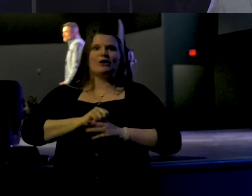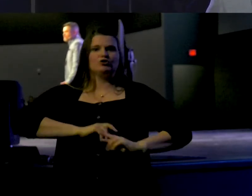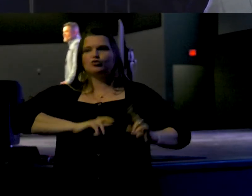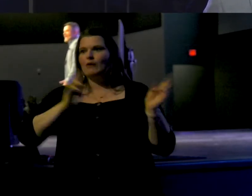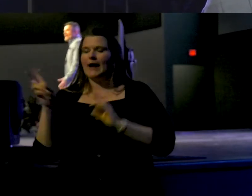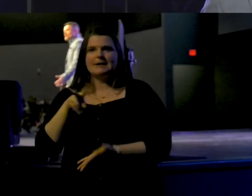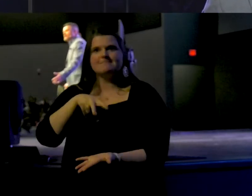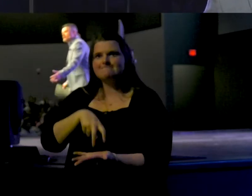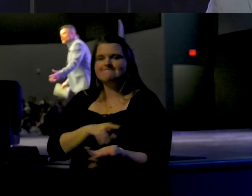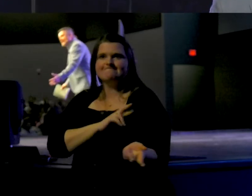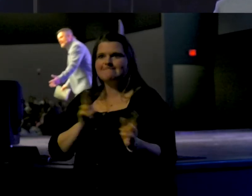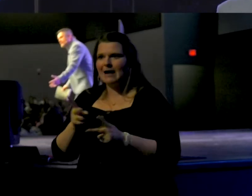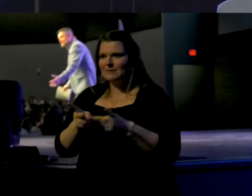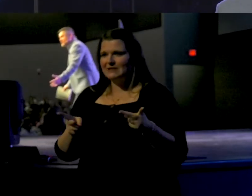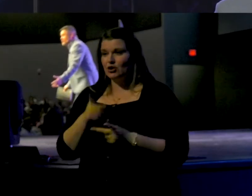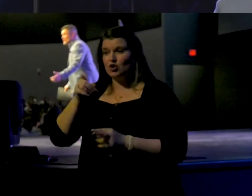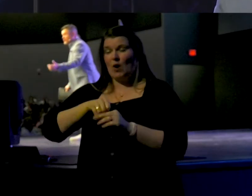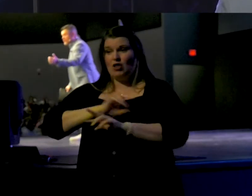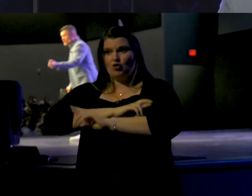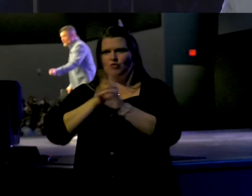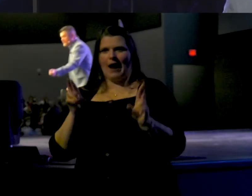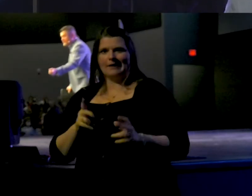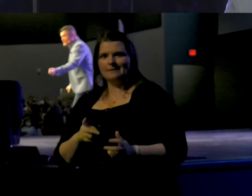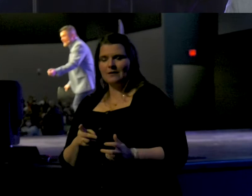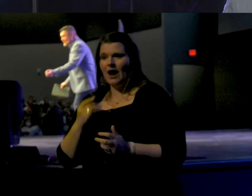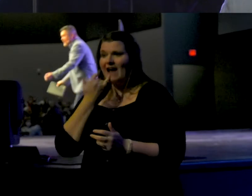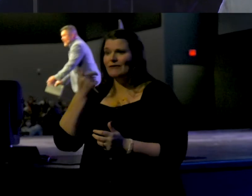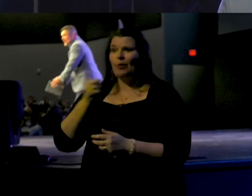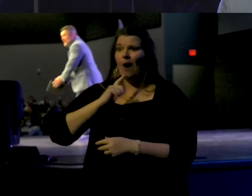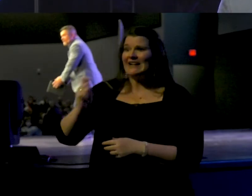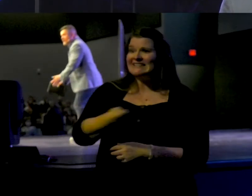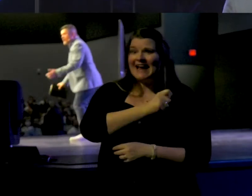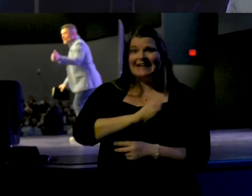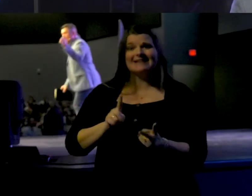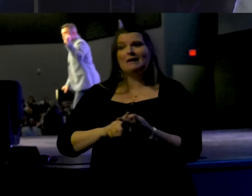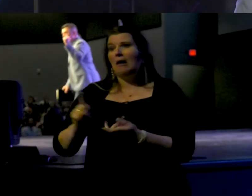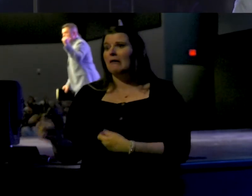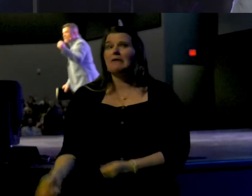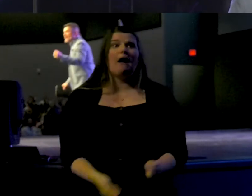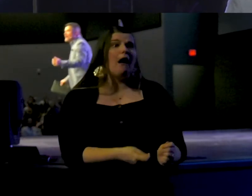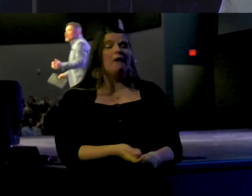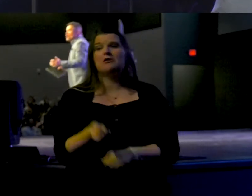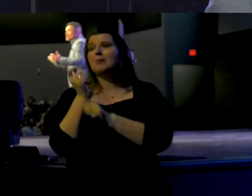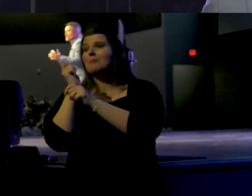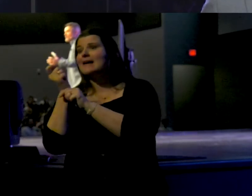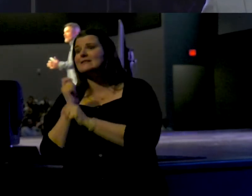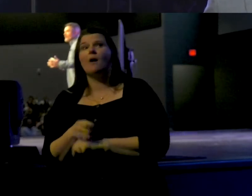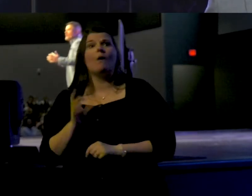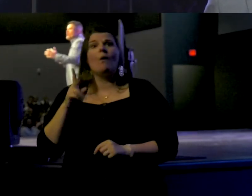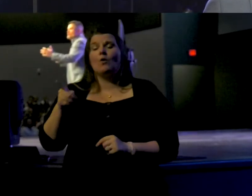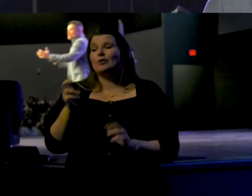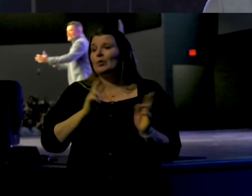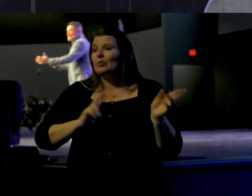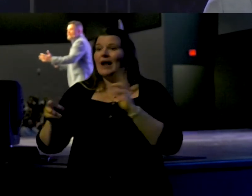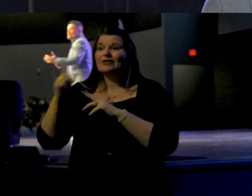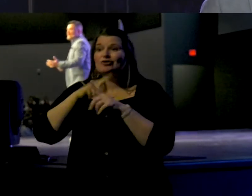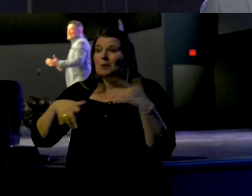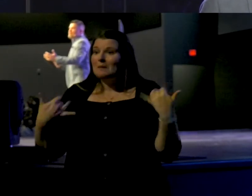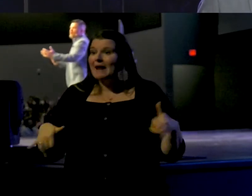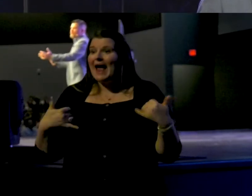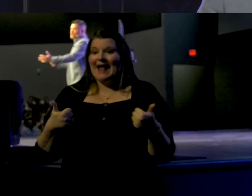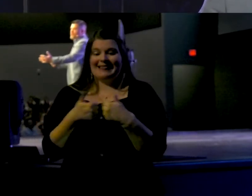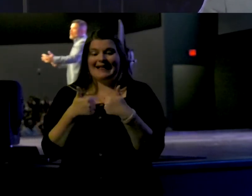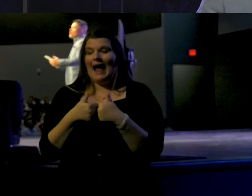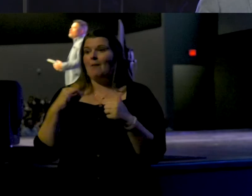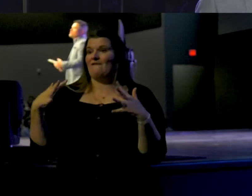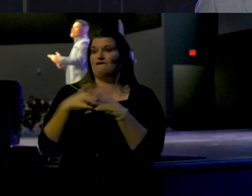position. And you're in this ready position whether you're holding a tennis racket, a golf club, a baseball bat, or you're preparing to play the